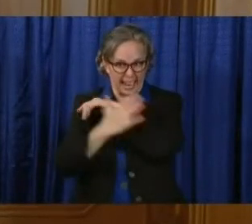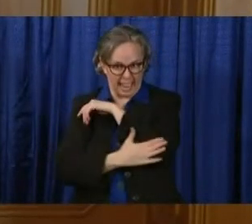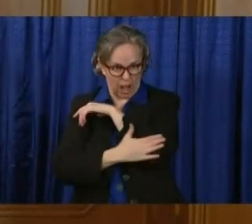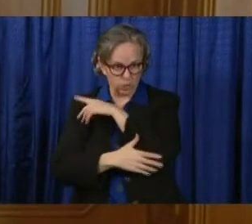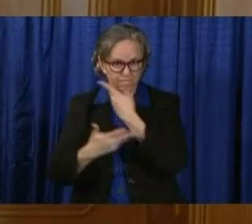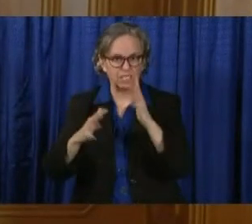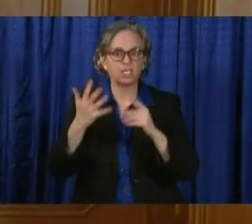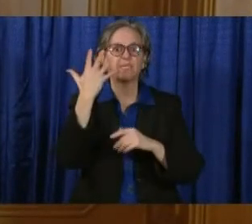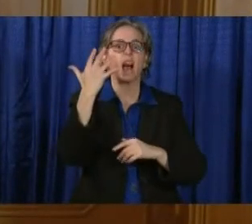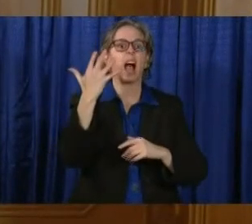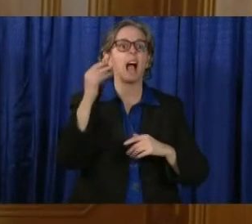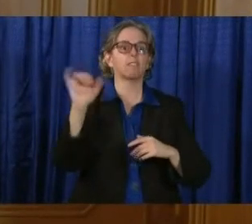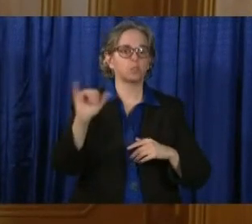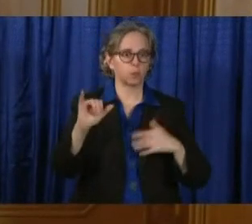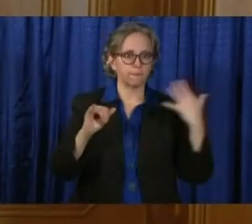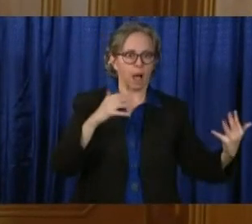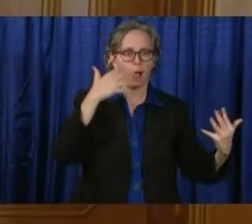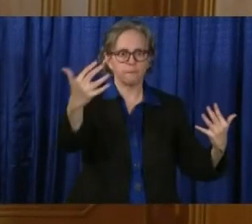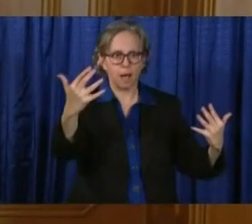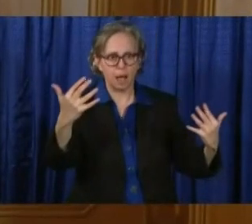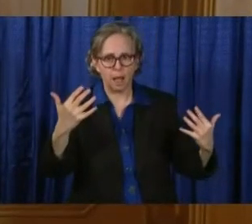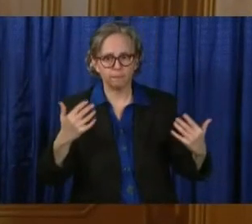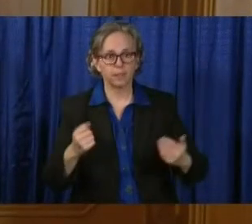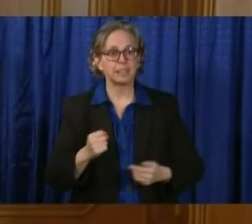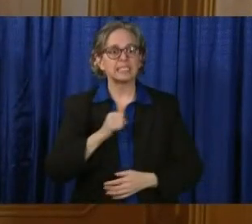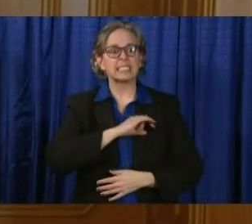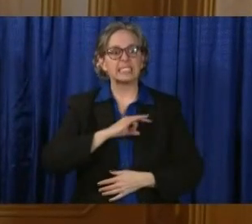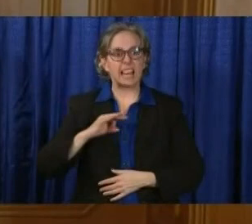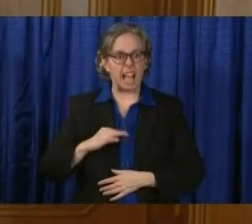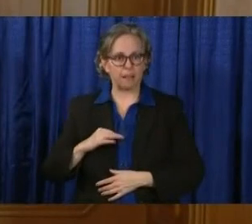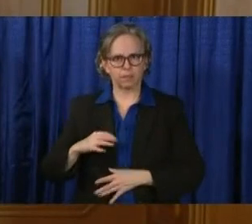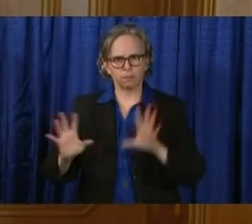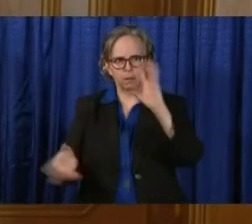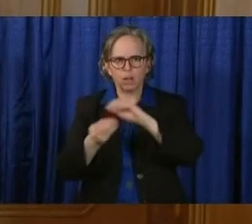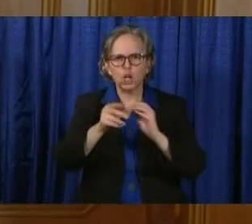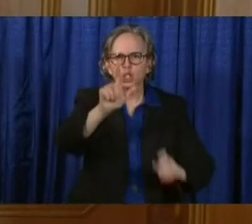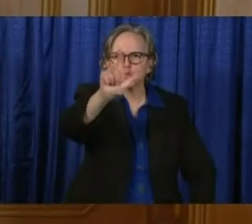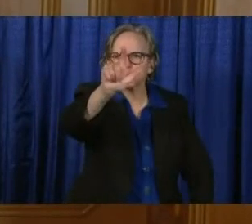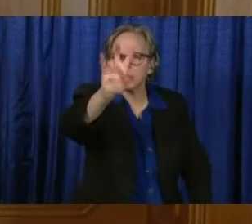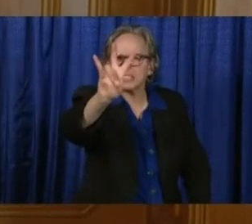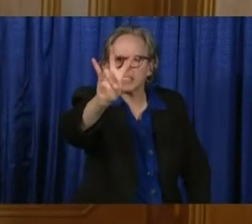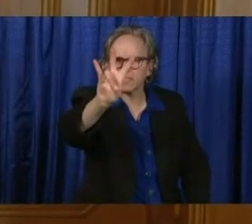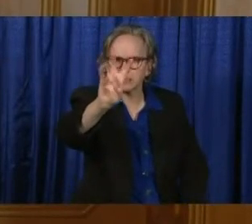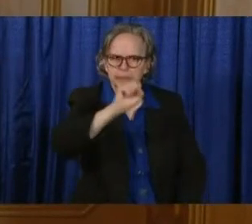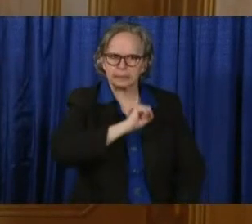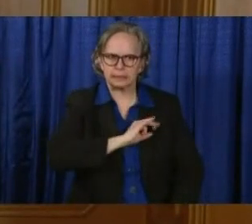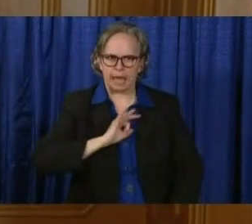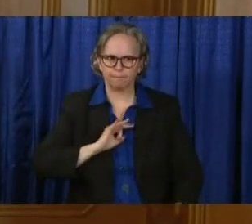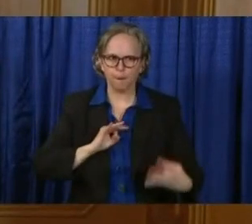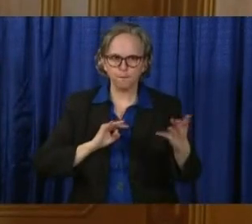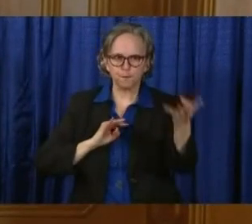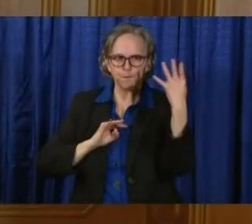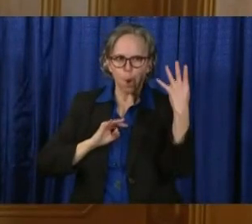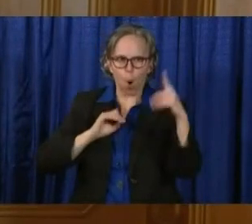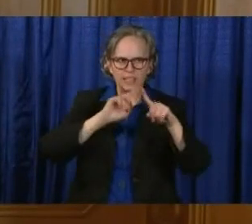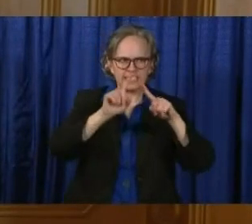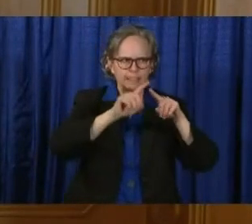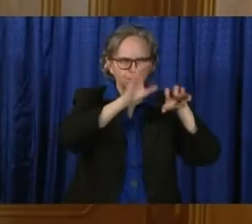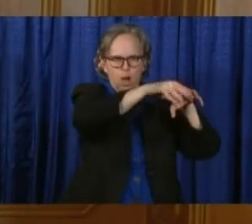tested positive at four facilities, but most of the staff comes out of Marion.